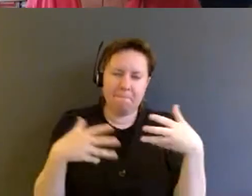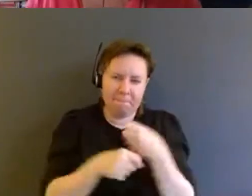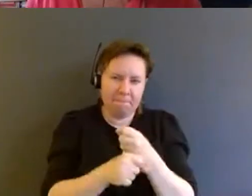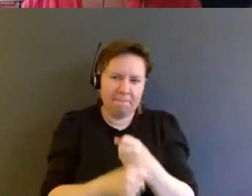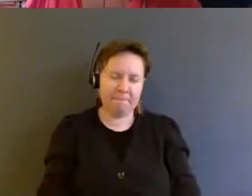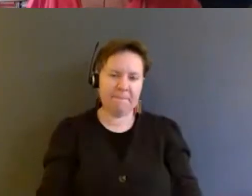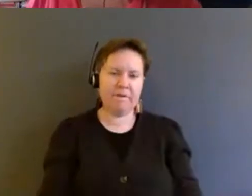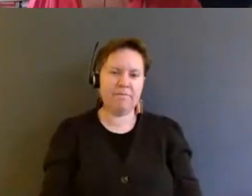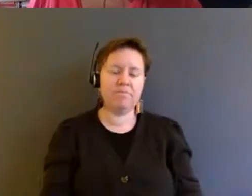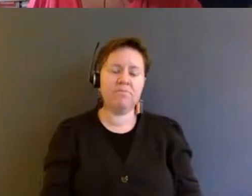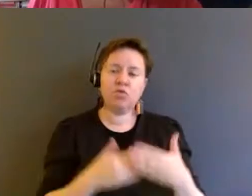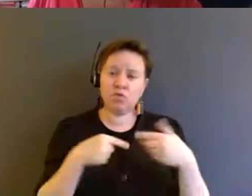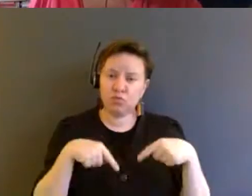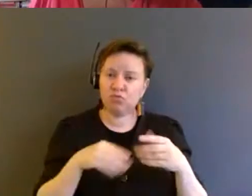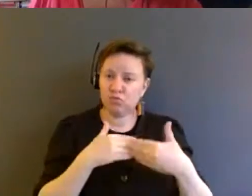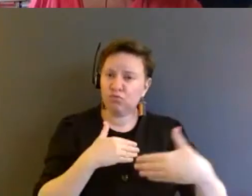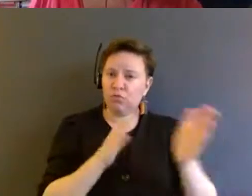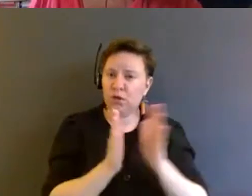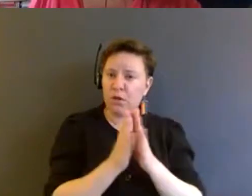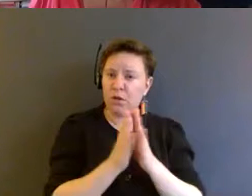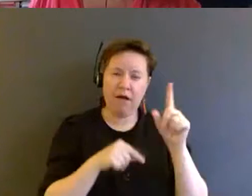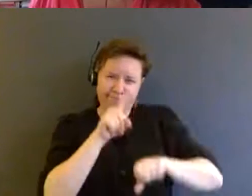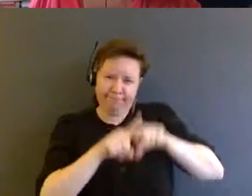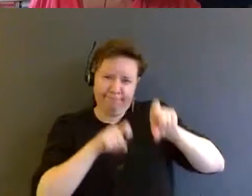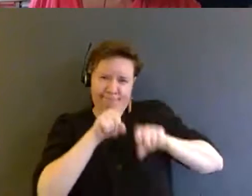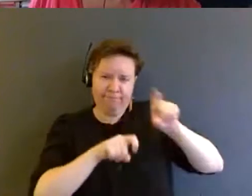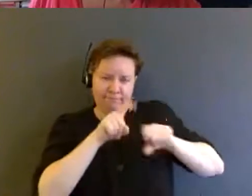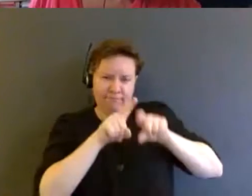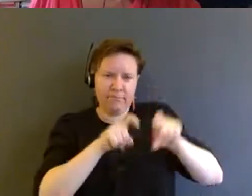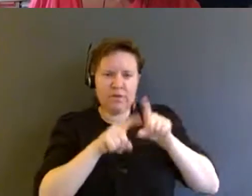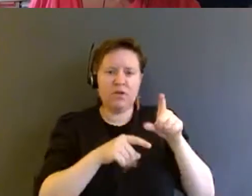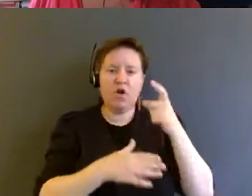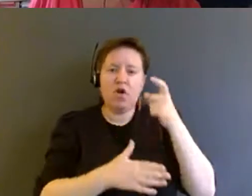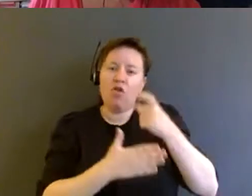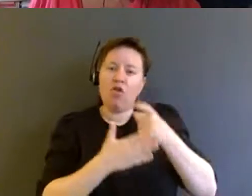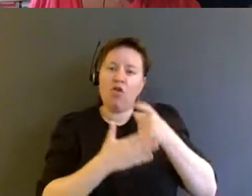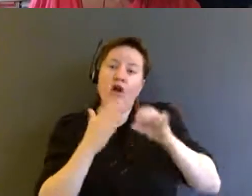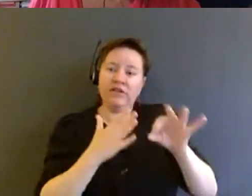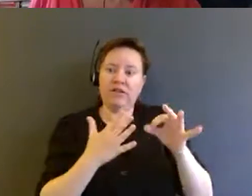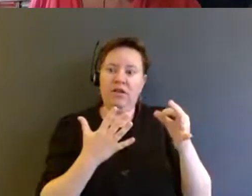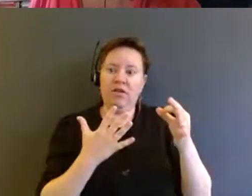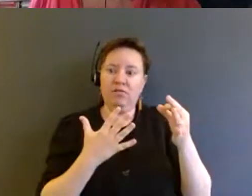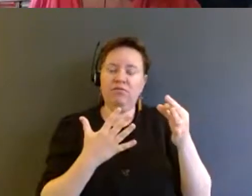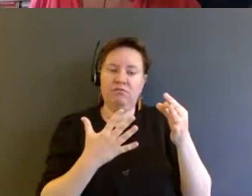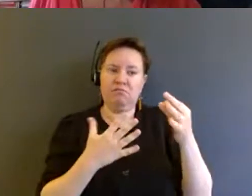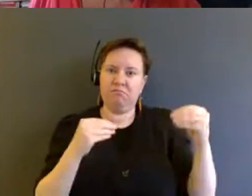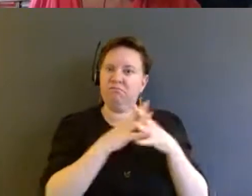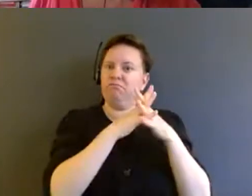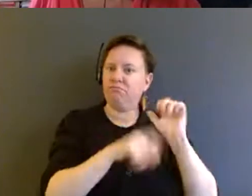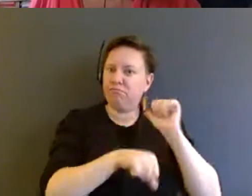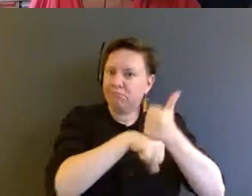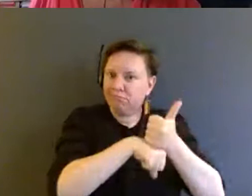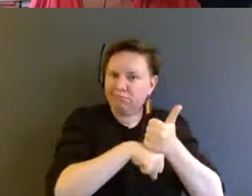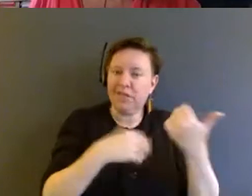Throughout the book, I interrogated the cost of incorporation, of inclusion under a racial,